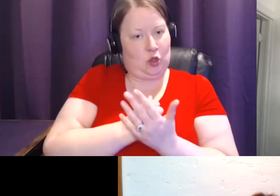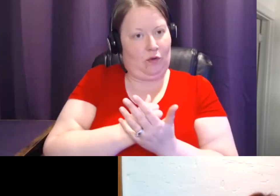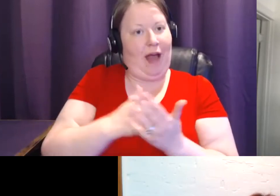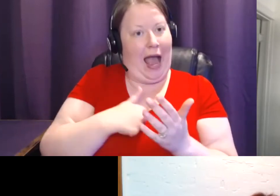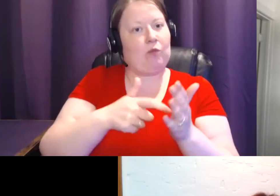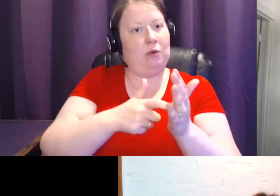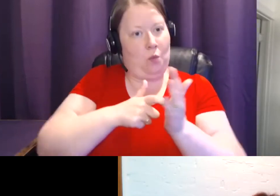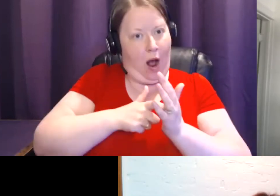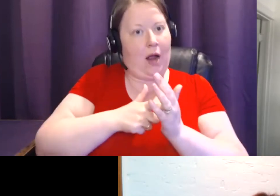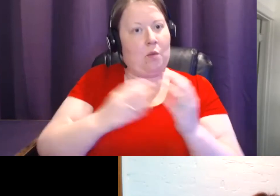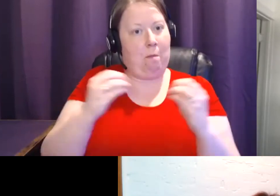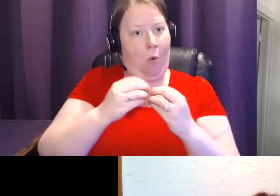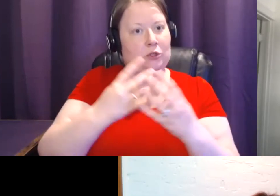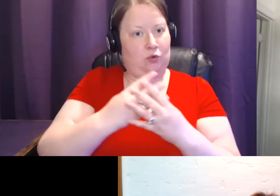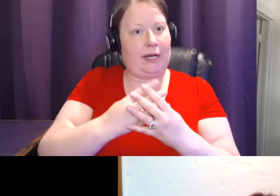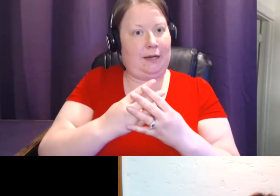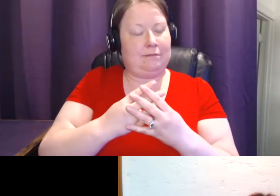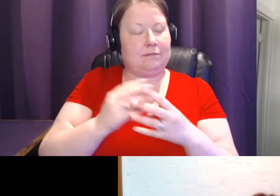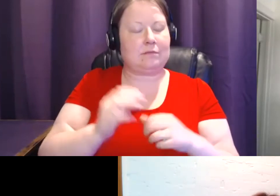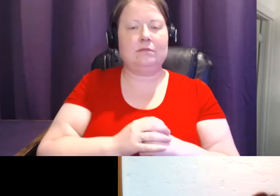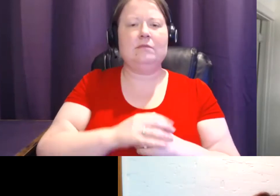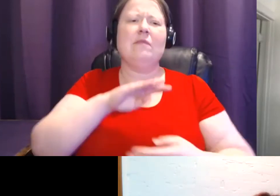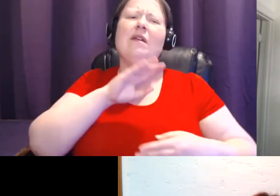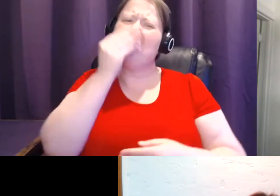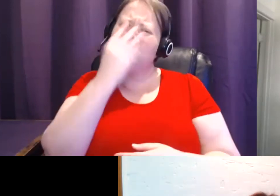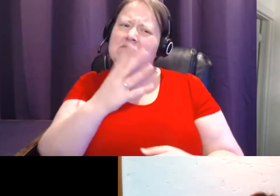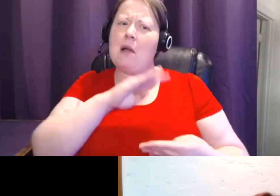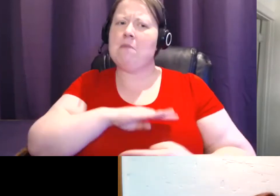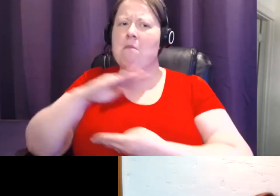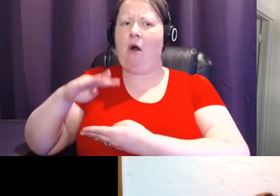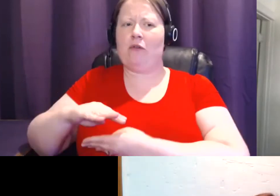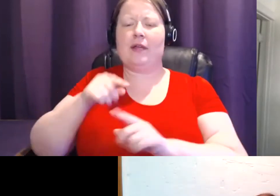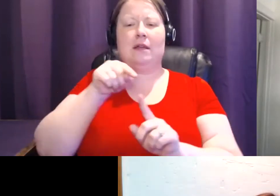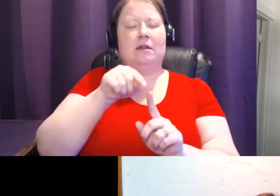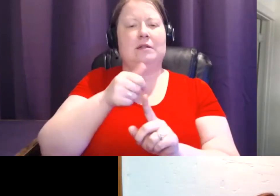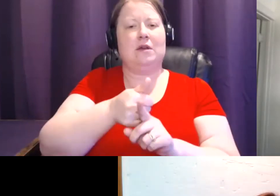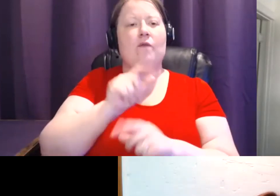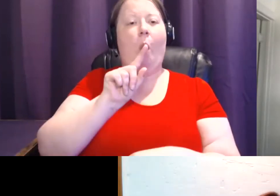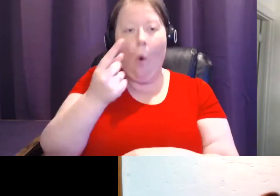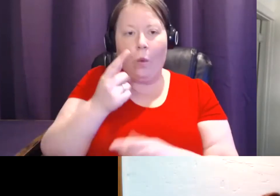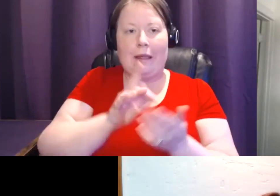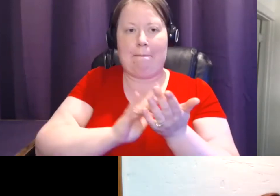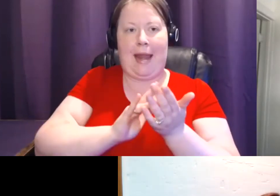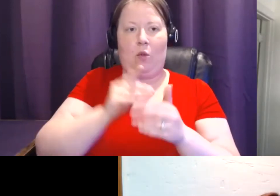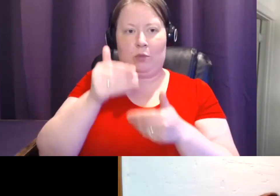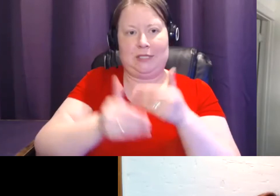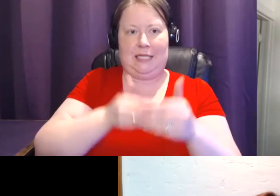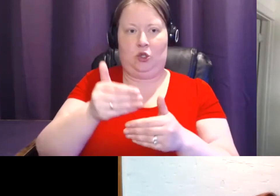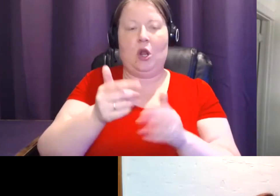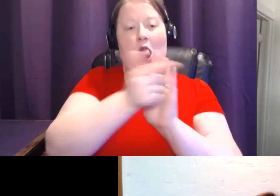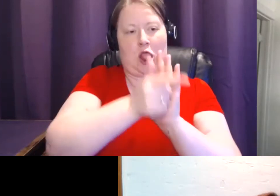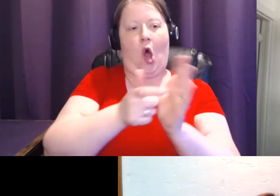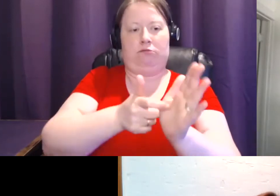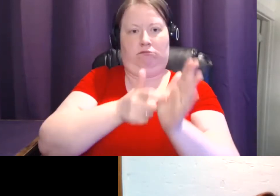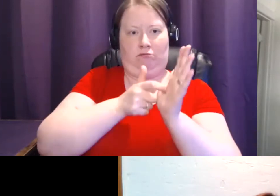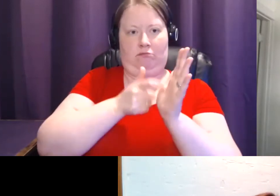additional ultrasound screening. Mammography, by the way, is the only medical procedure that's mandated by law. And by